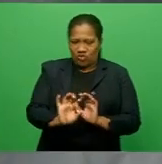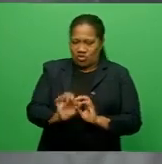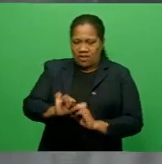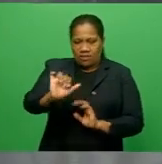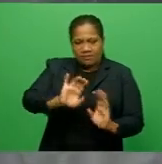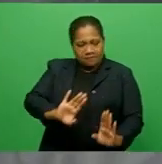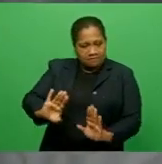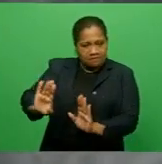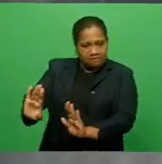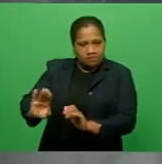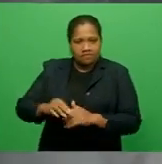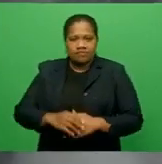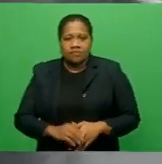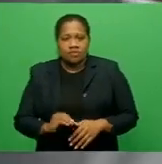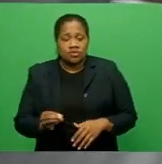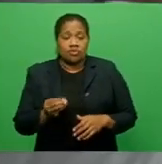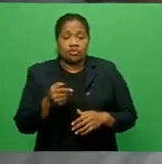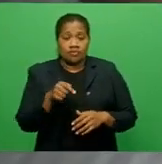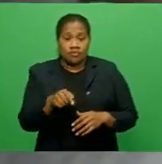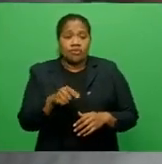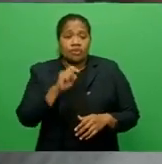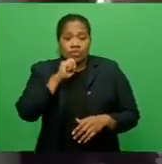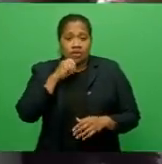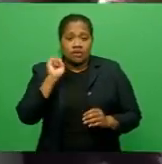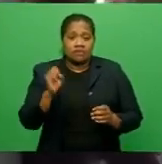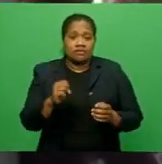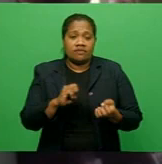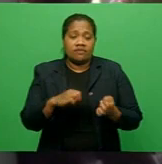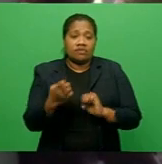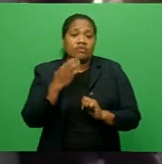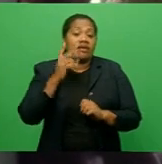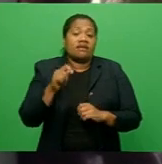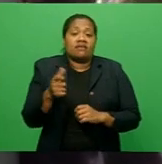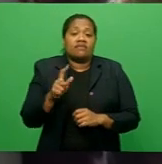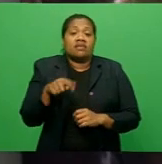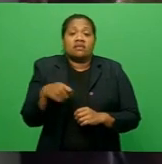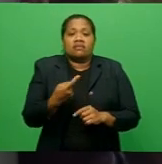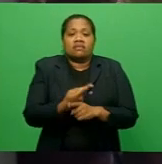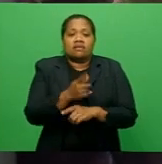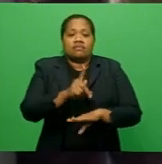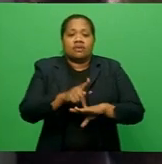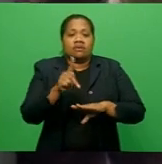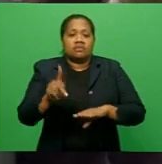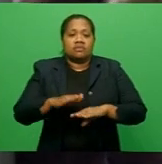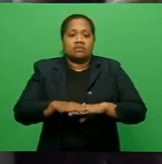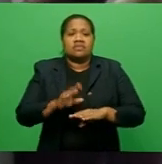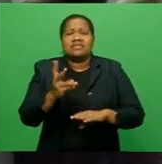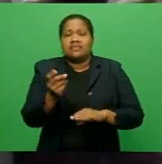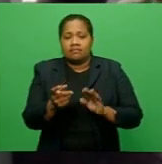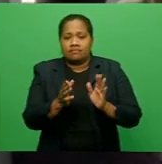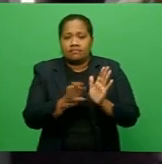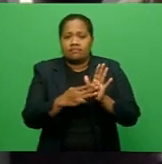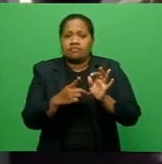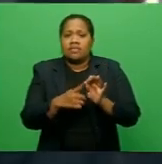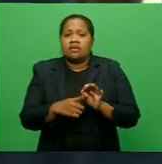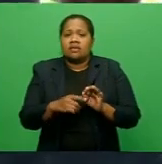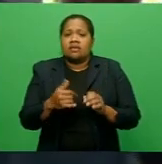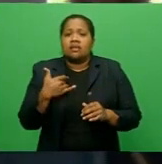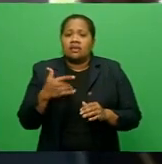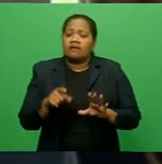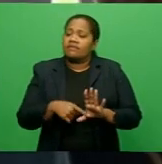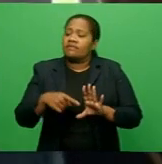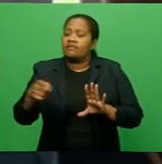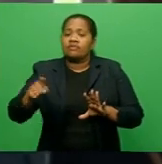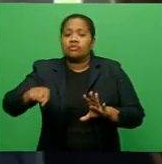residential addresses will be effective after next week's parliamentary sitting as some MPs live outside Suba and need to attend